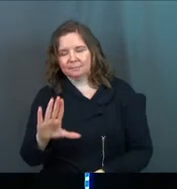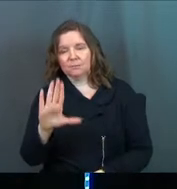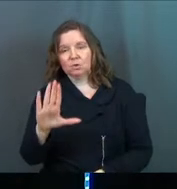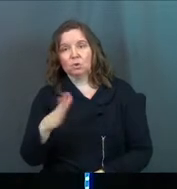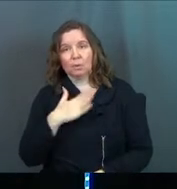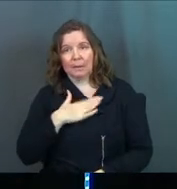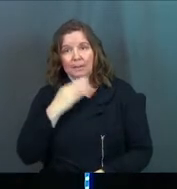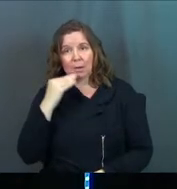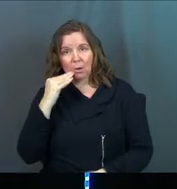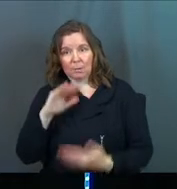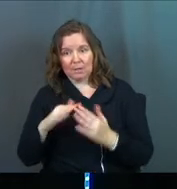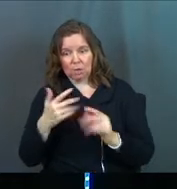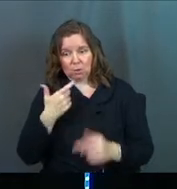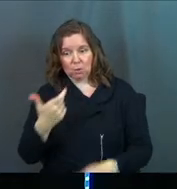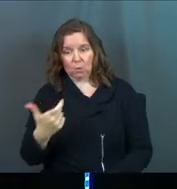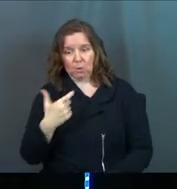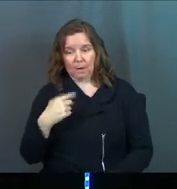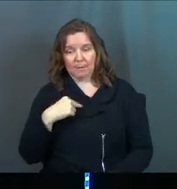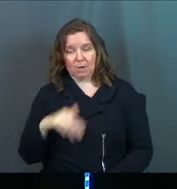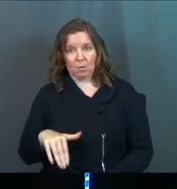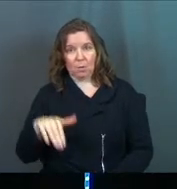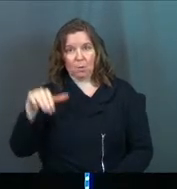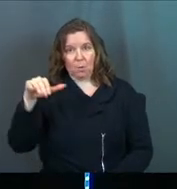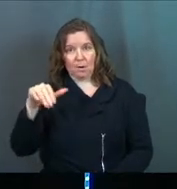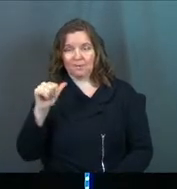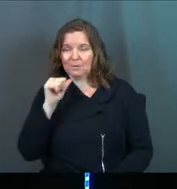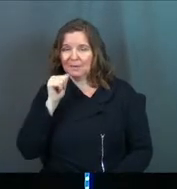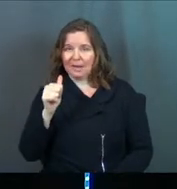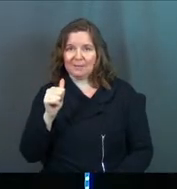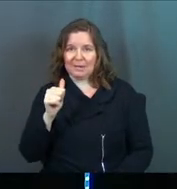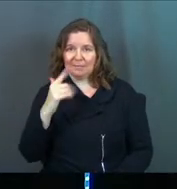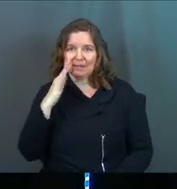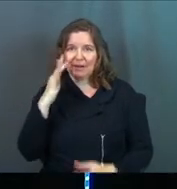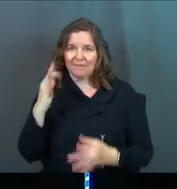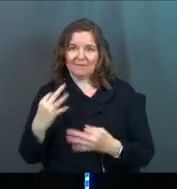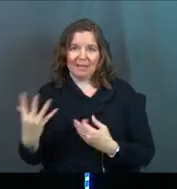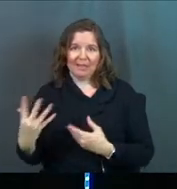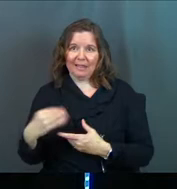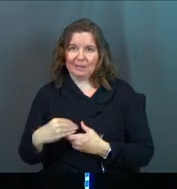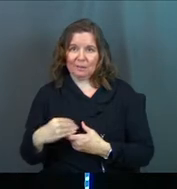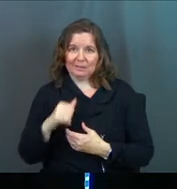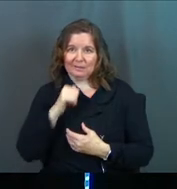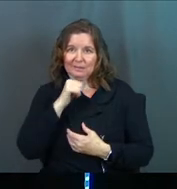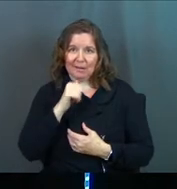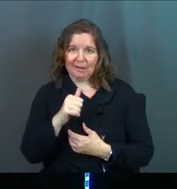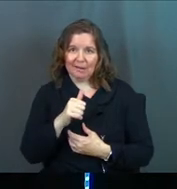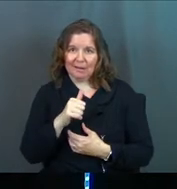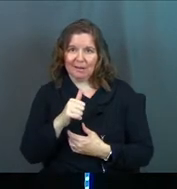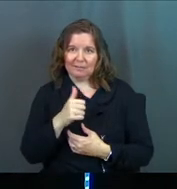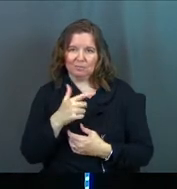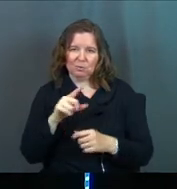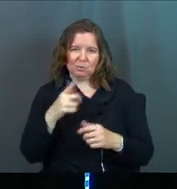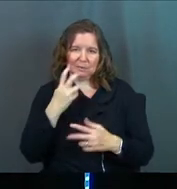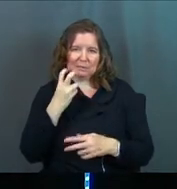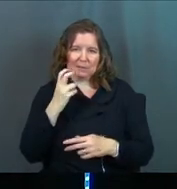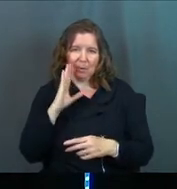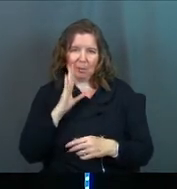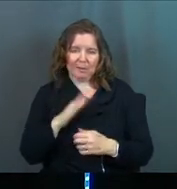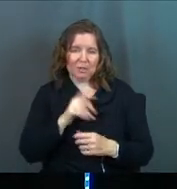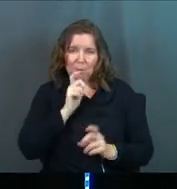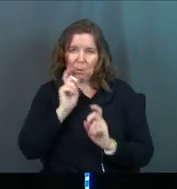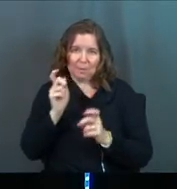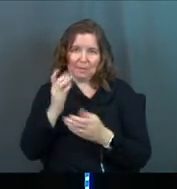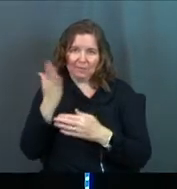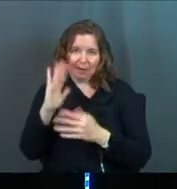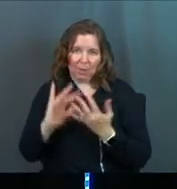you're in my hometown. You watched me grow up. You're not going to be able to bring faith to the equation and give God glory in the right way.